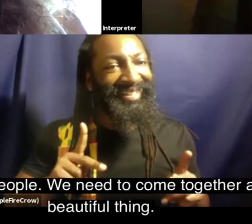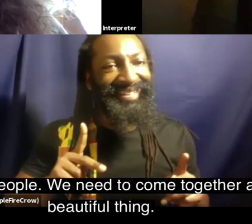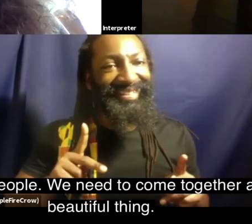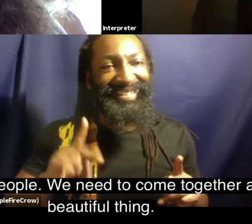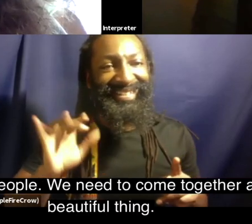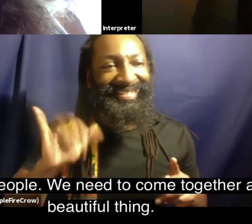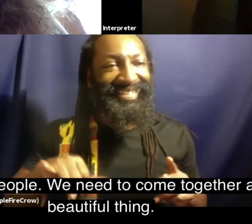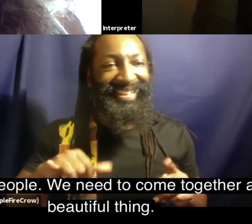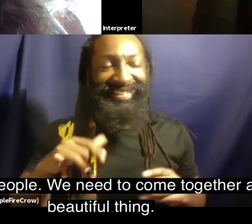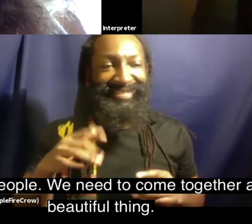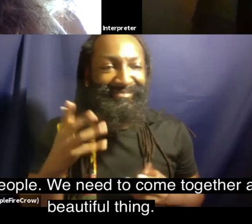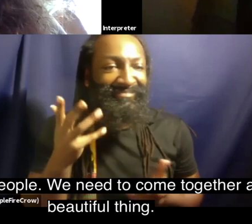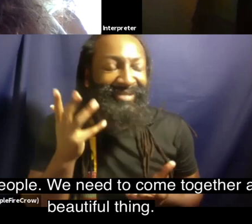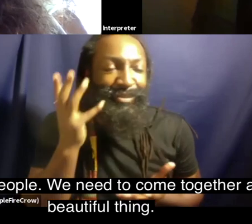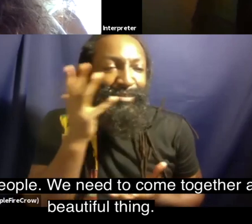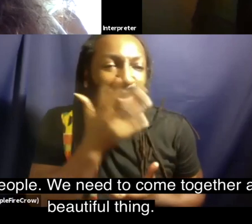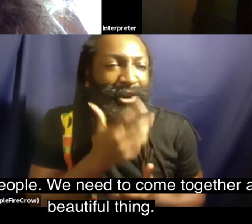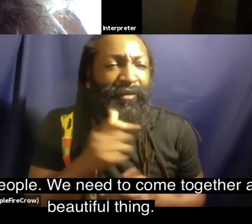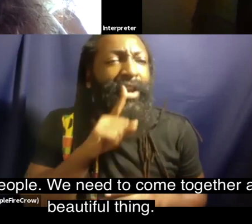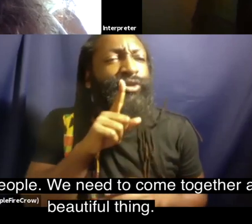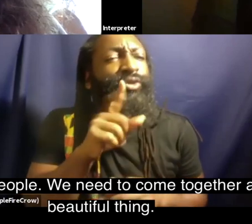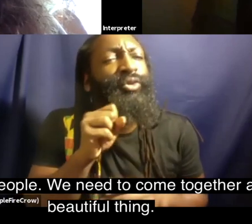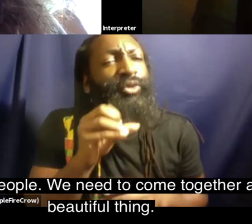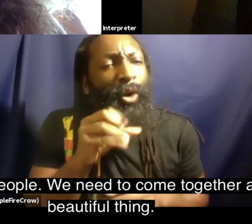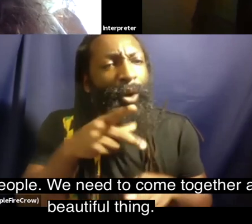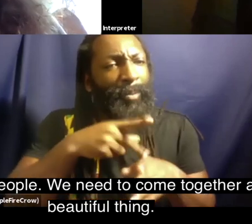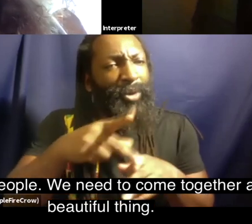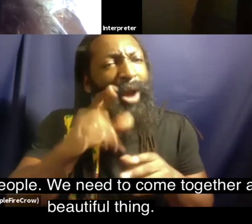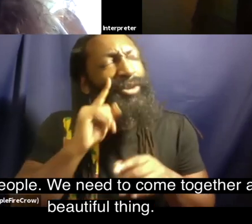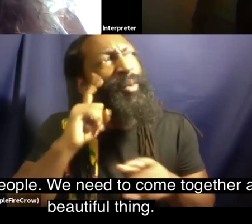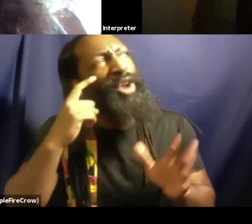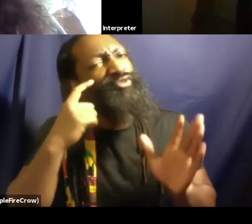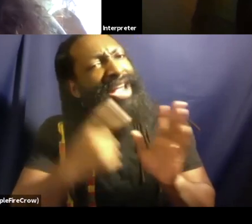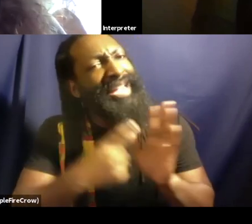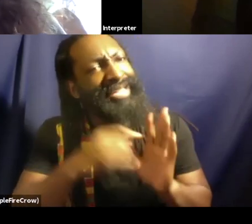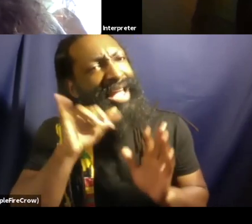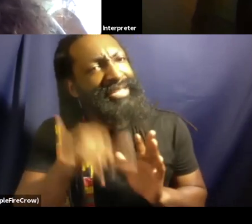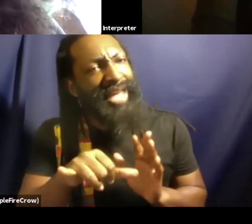as bipoc people we need to come together and move together and it's a beautiful thing